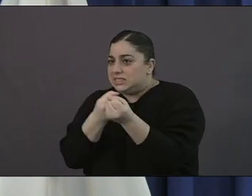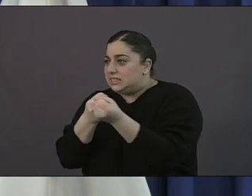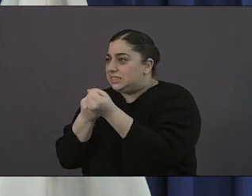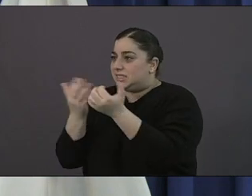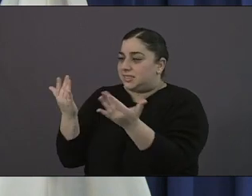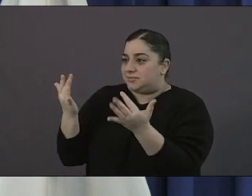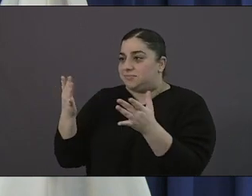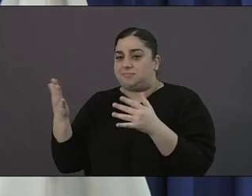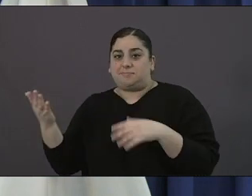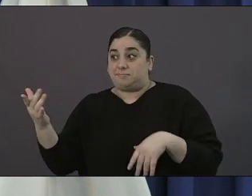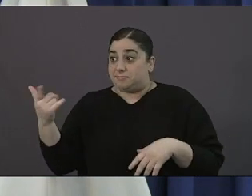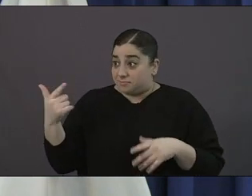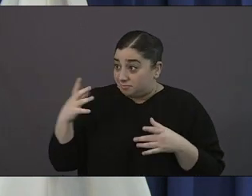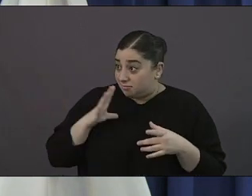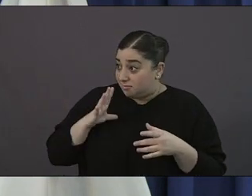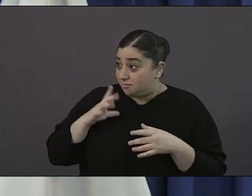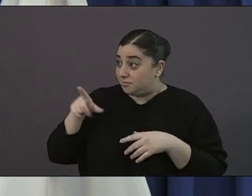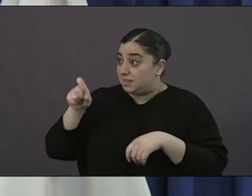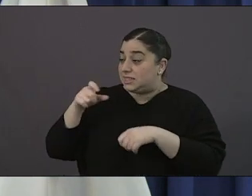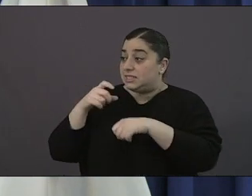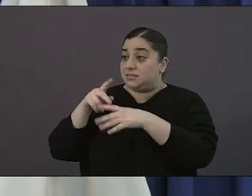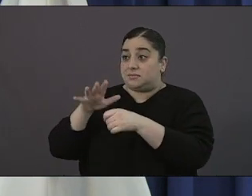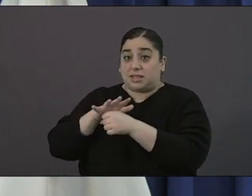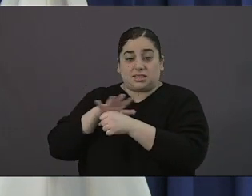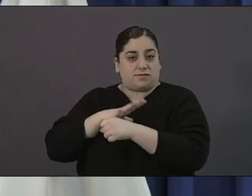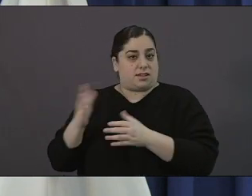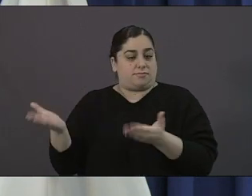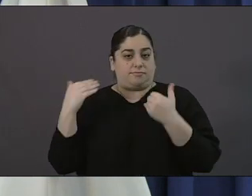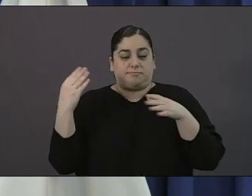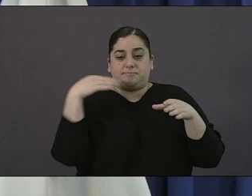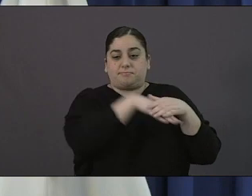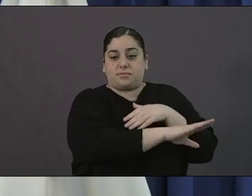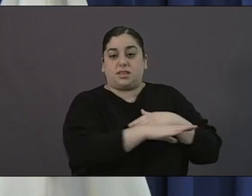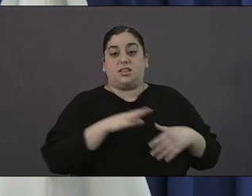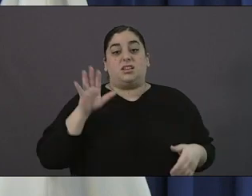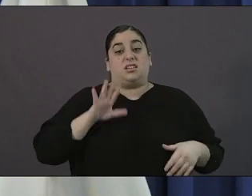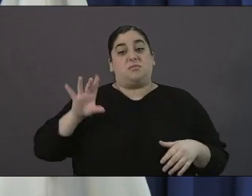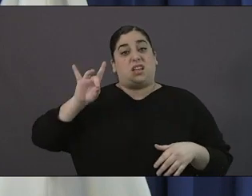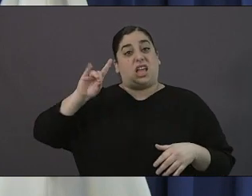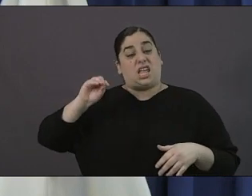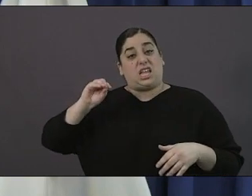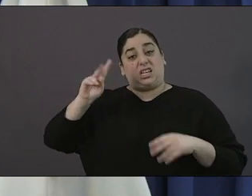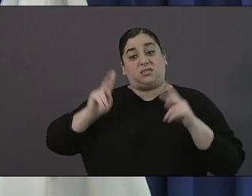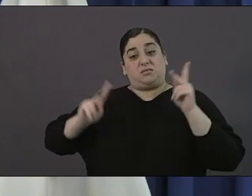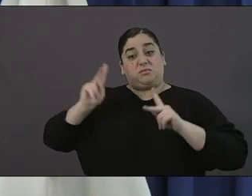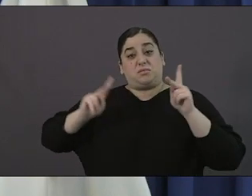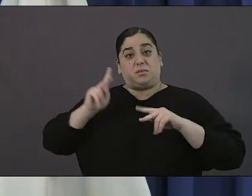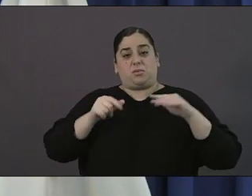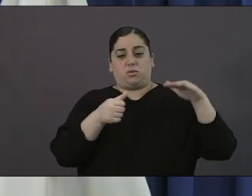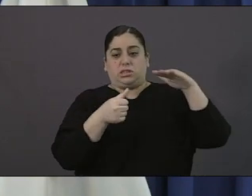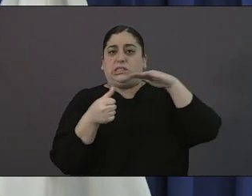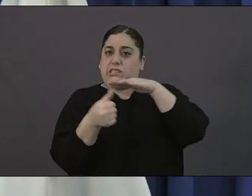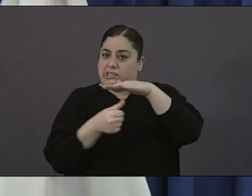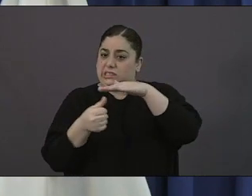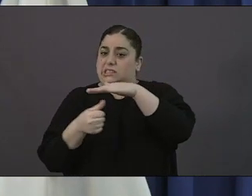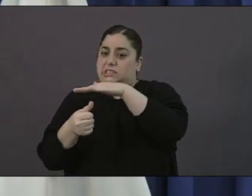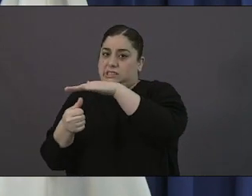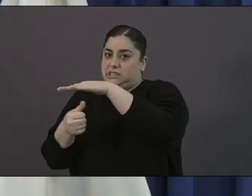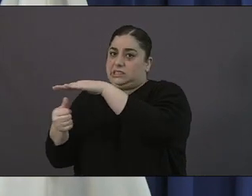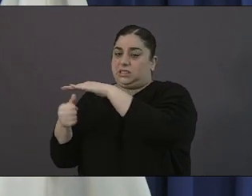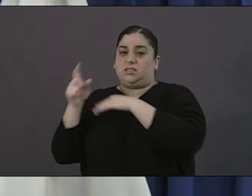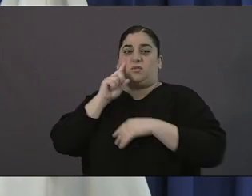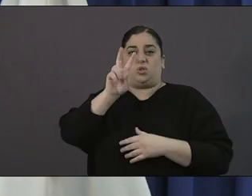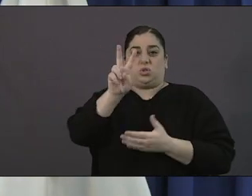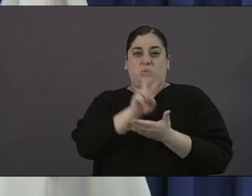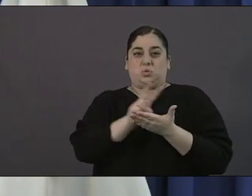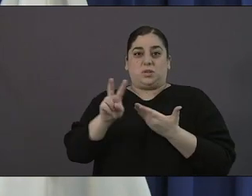about 80 folks that are in that have been quarantined for two weeks uh we're going to bring those some from uh father joe's some from vbsd and certainly